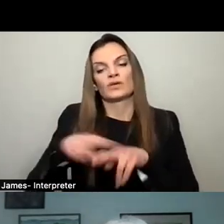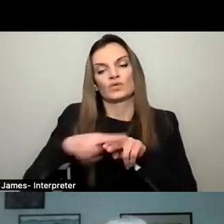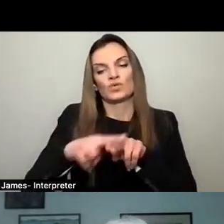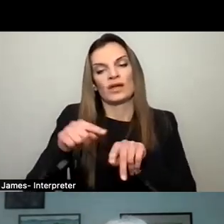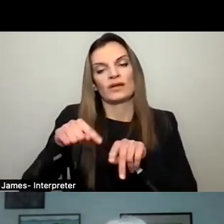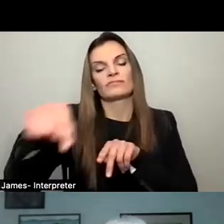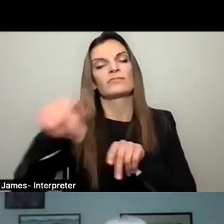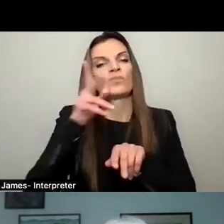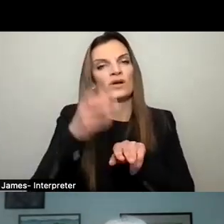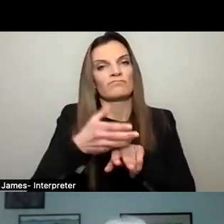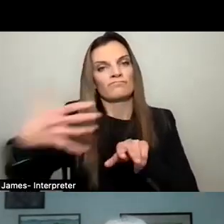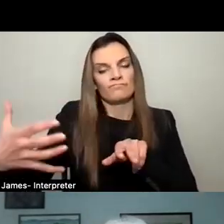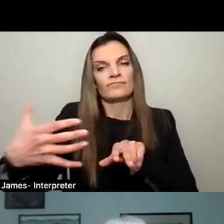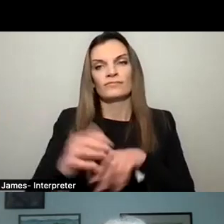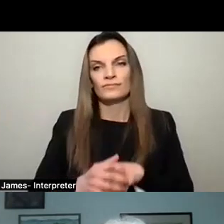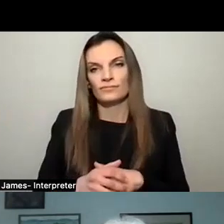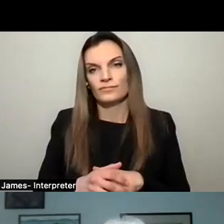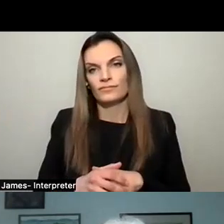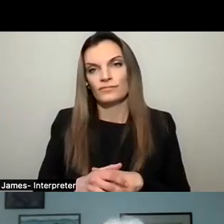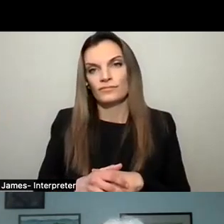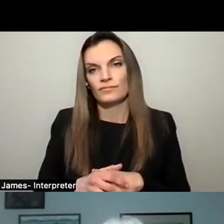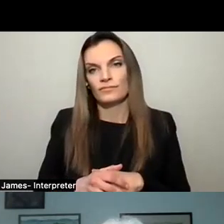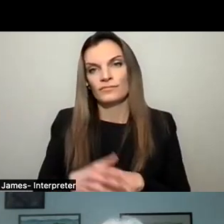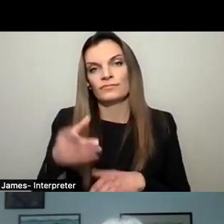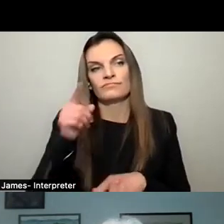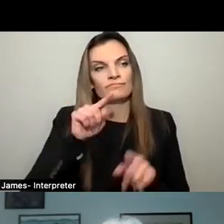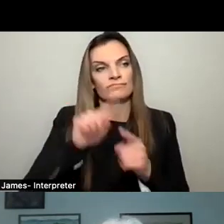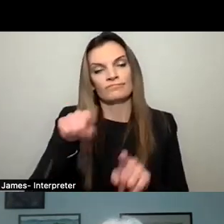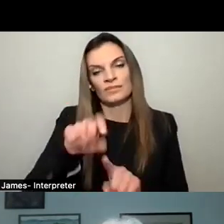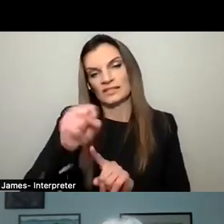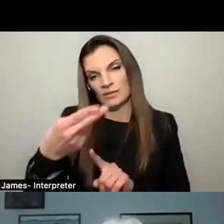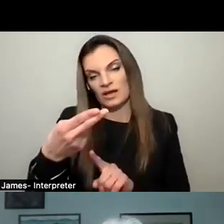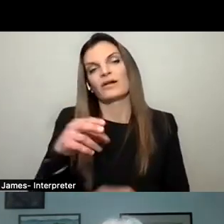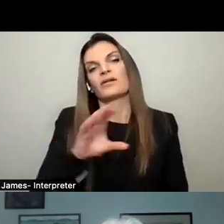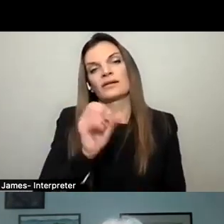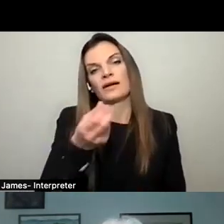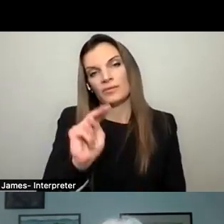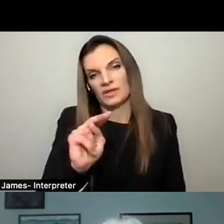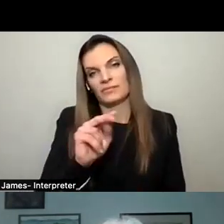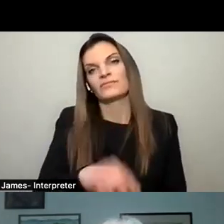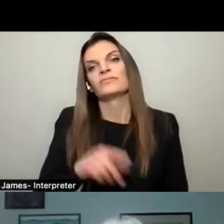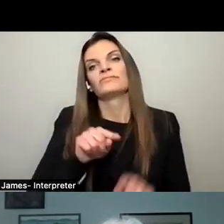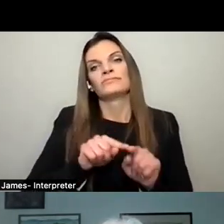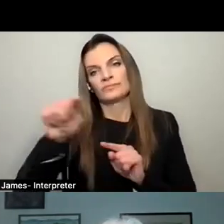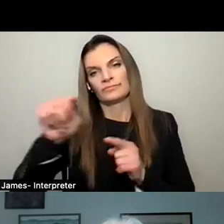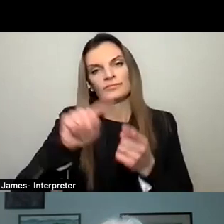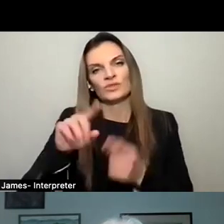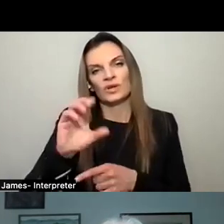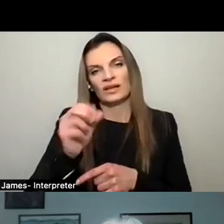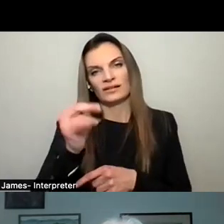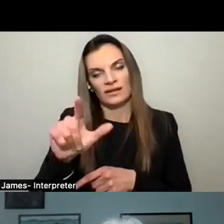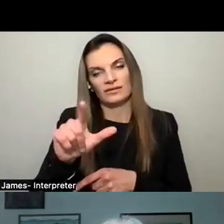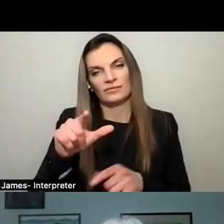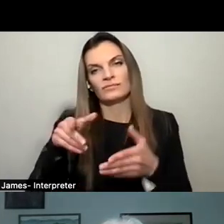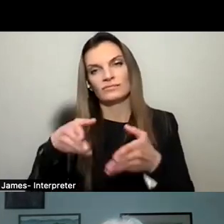used to be and down into the Sleepy Hollow Common and up into Continental Street. That village, that is currently slated as